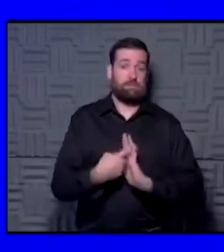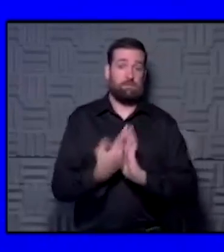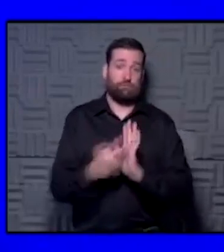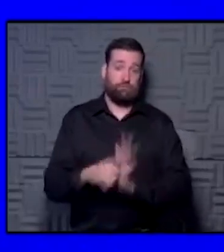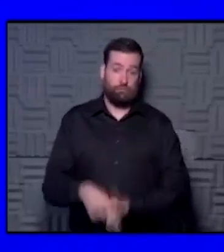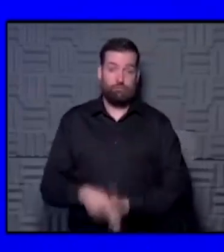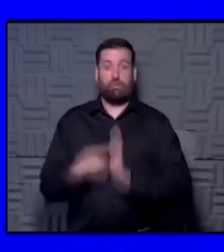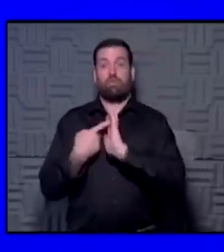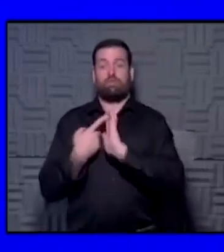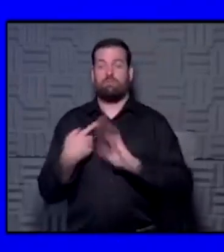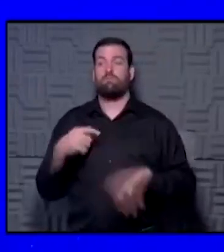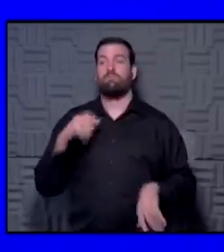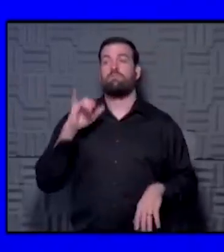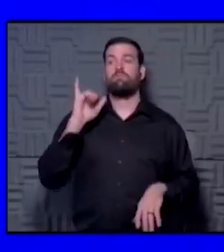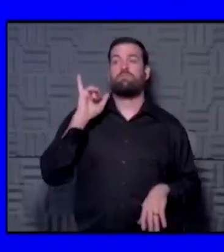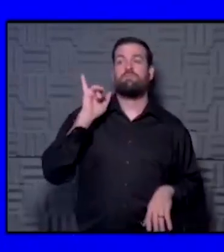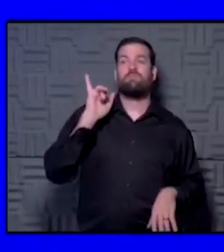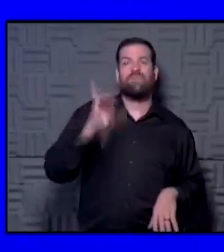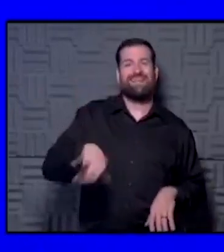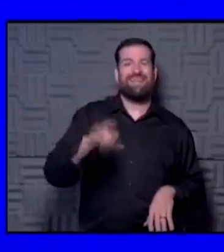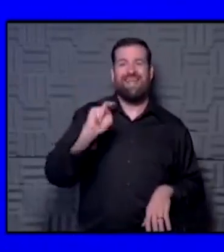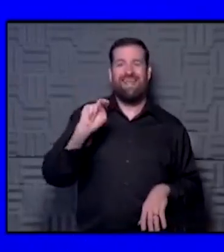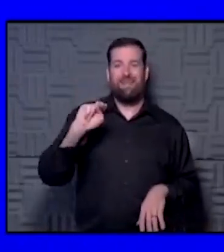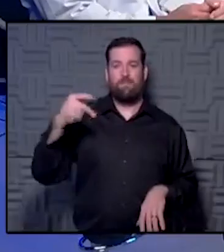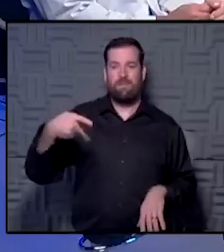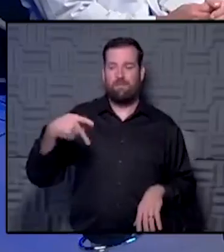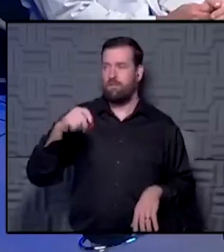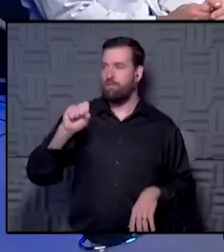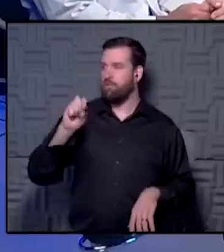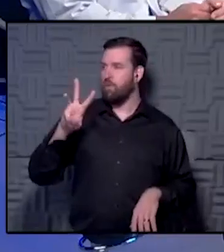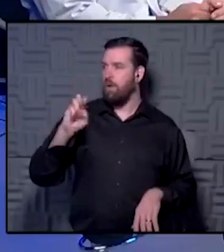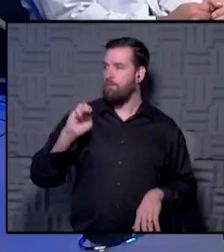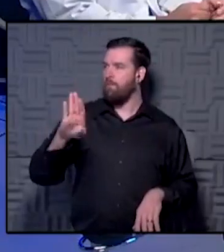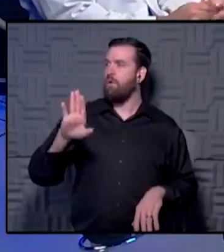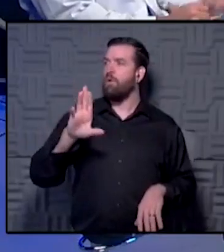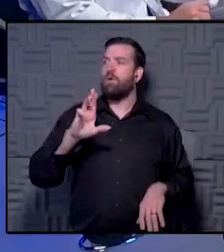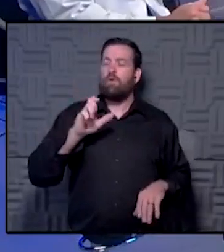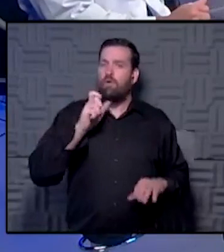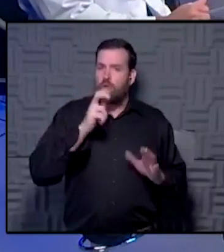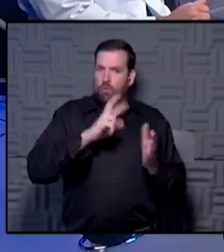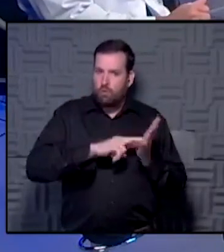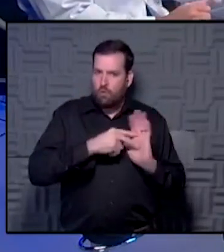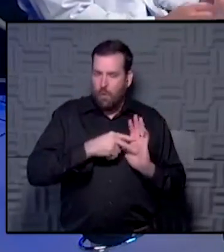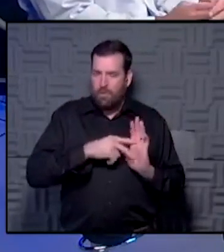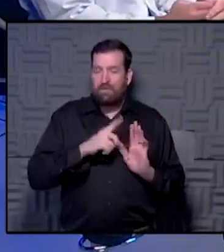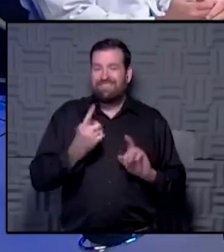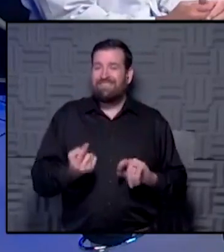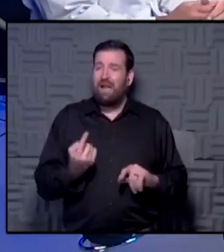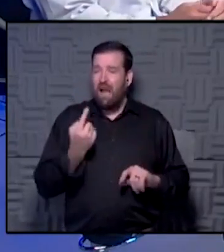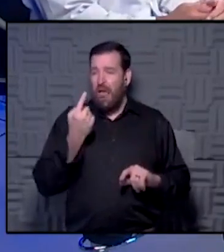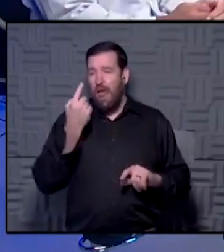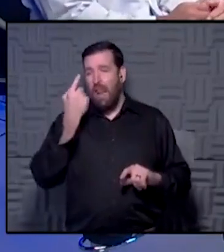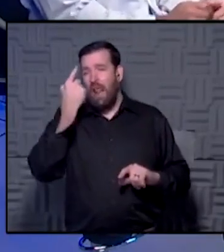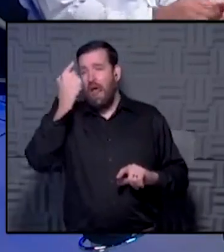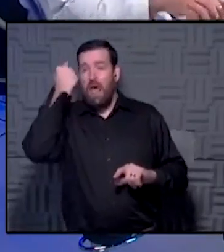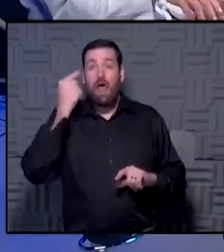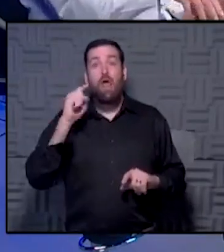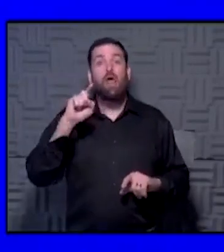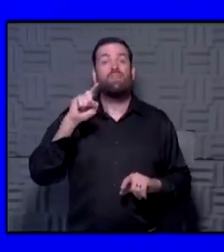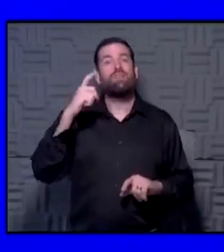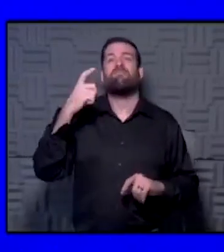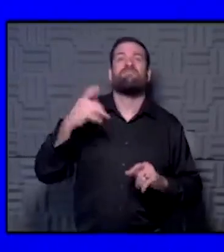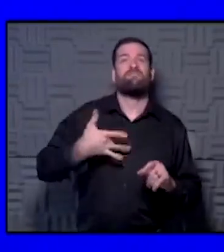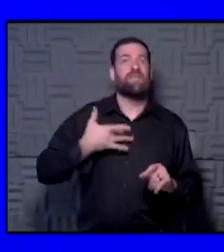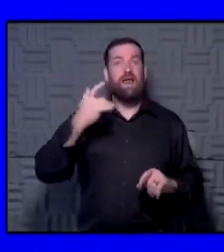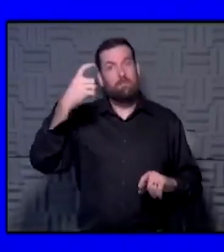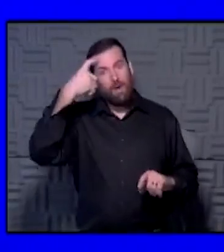That's what the nasopharyngeal or NP swab. And we don't mean just an anterior one. Correct. it goes to the brain biopsy part. far one, yeah. That